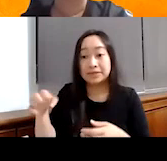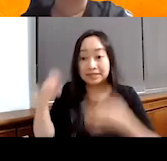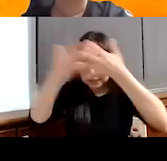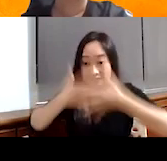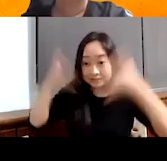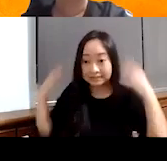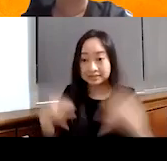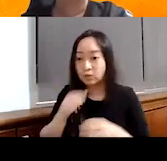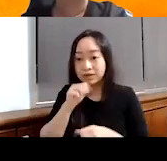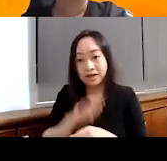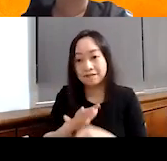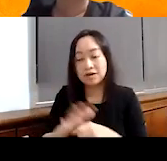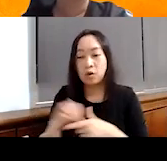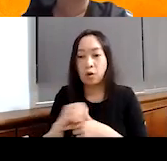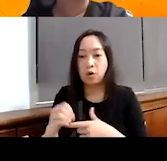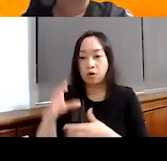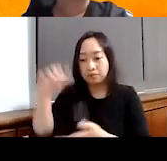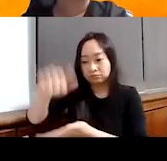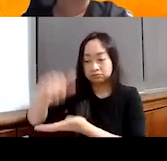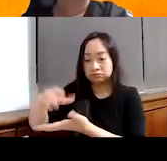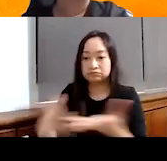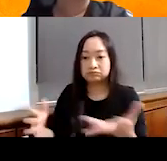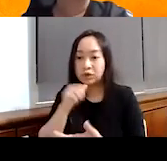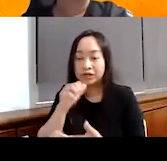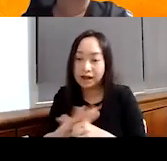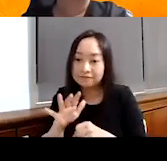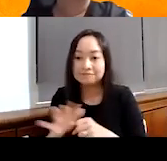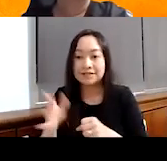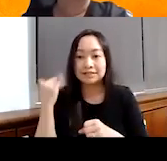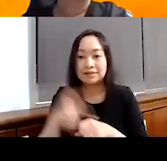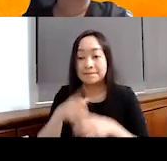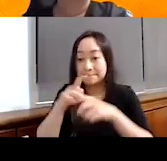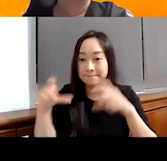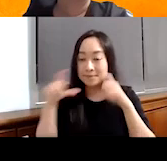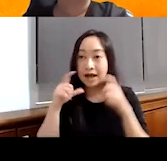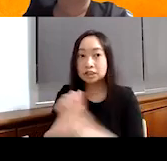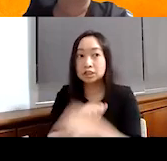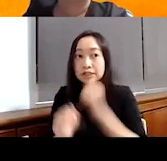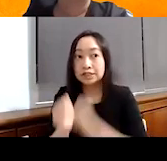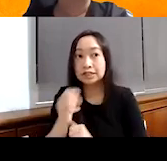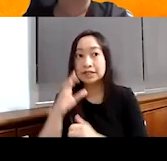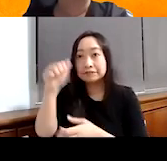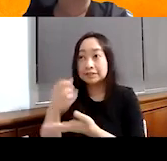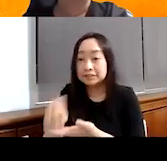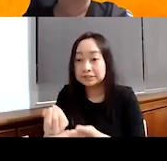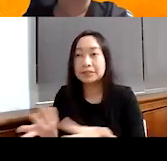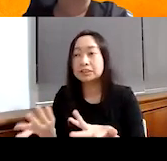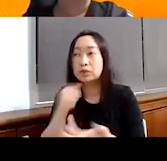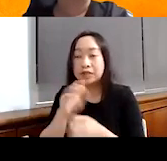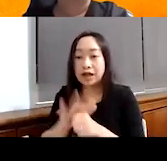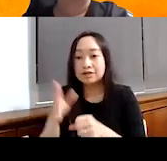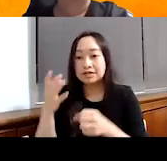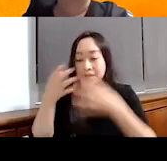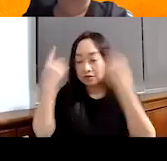they didn't have enough, uh, disinfectants and so forth. So in the beginning, it was a lot of masks, gloves, disinfectants, and just supplies to